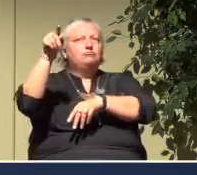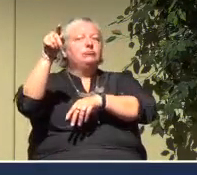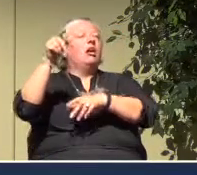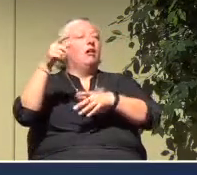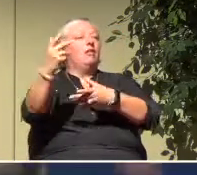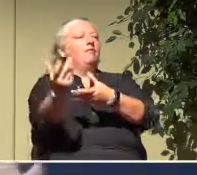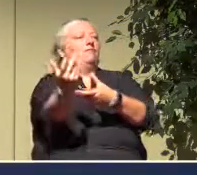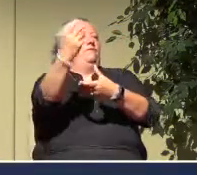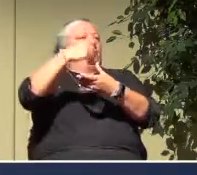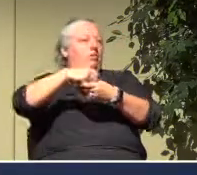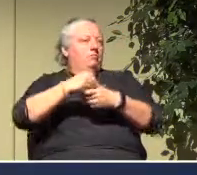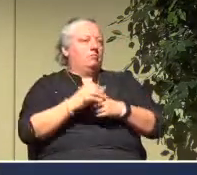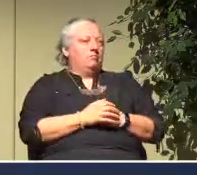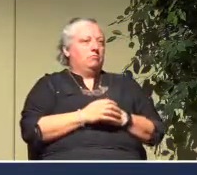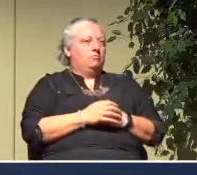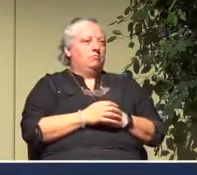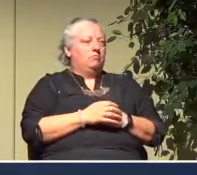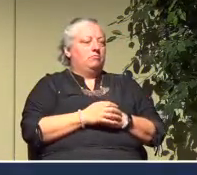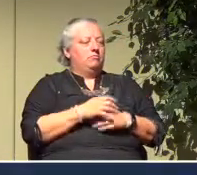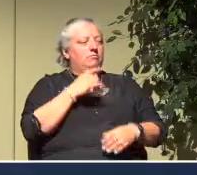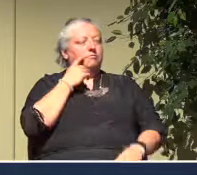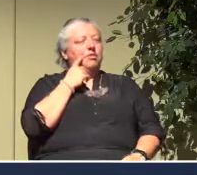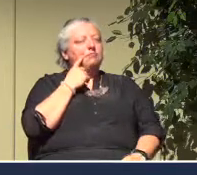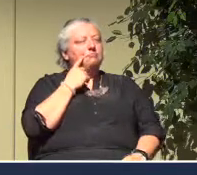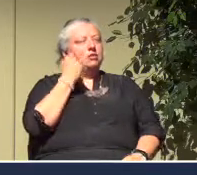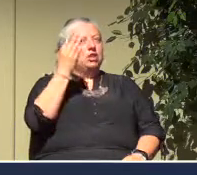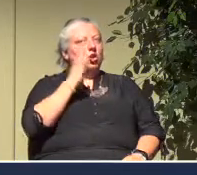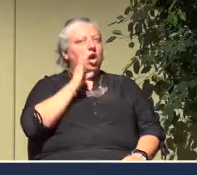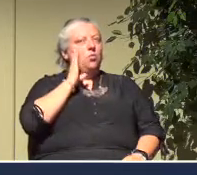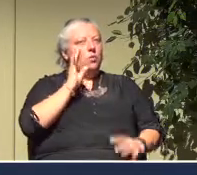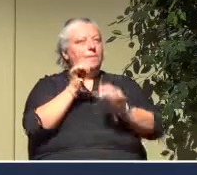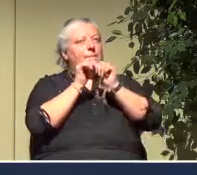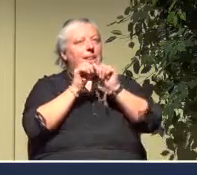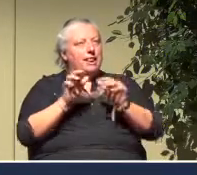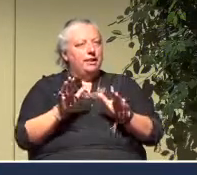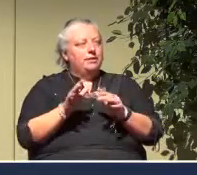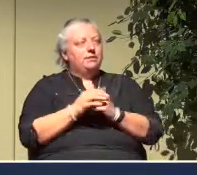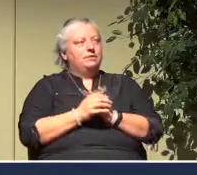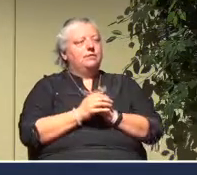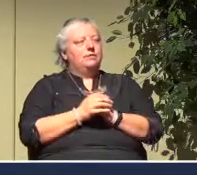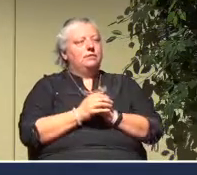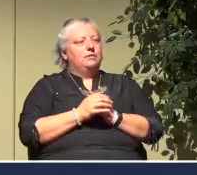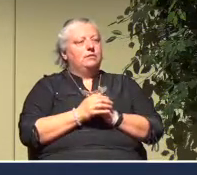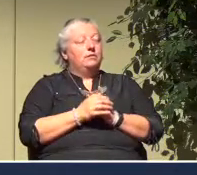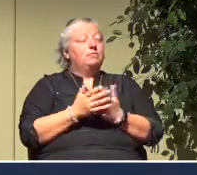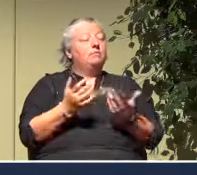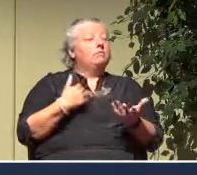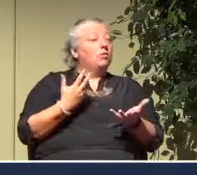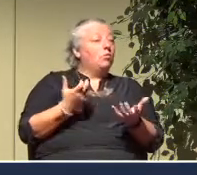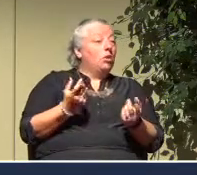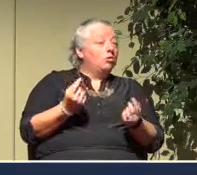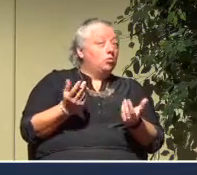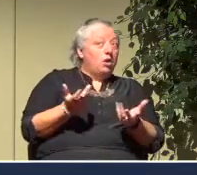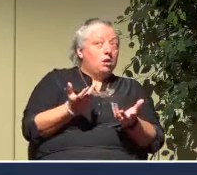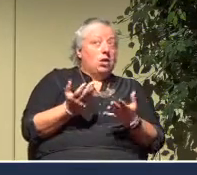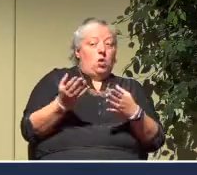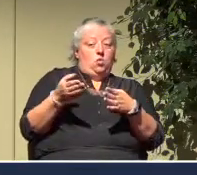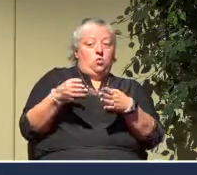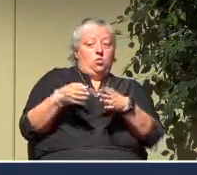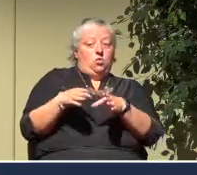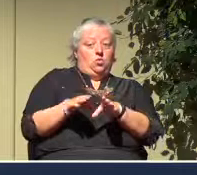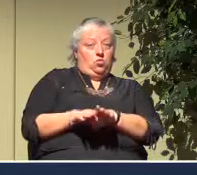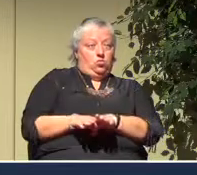And I think God will bless that. I think what I want to do is basically just close here.